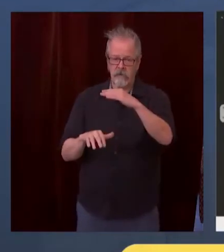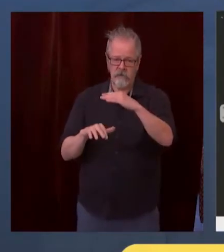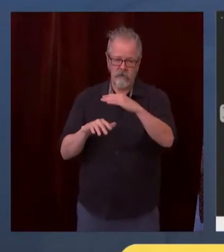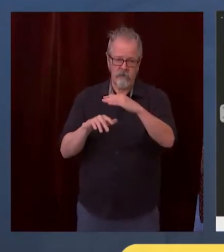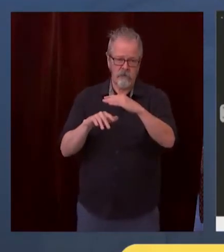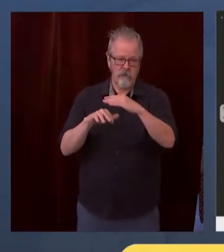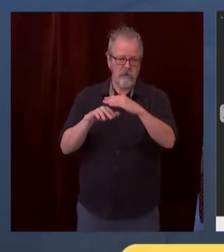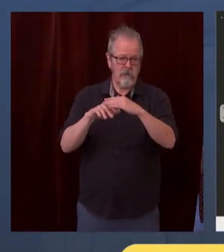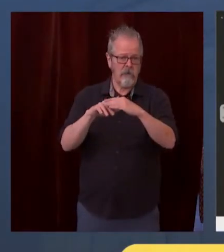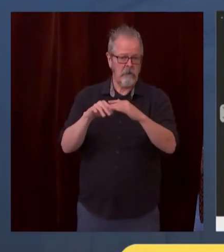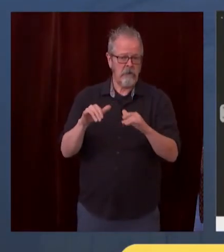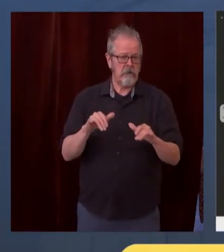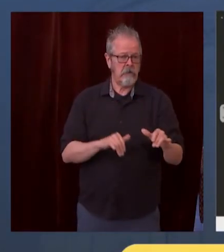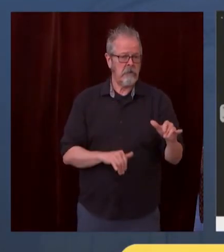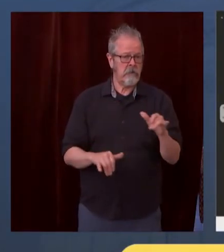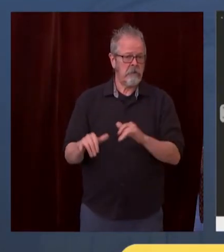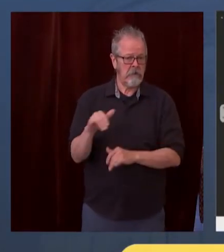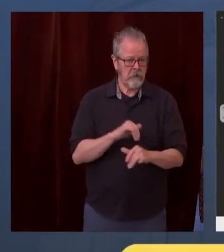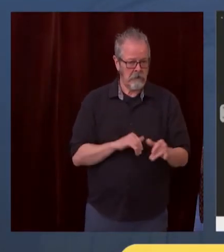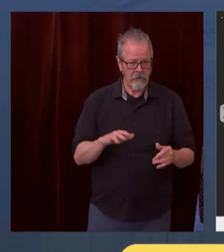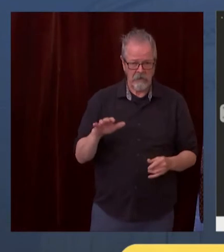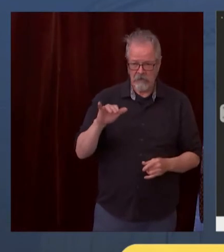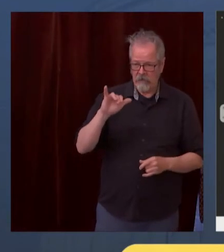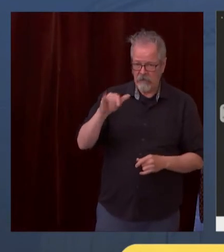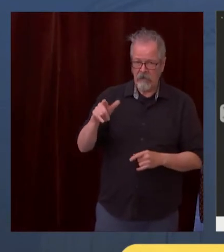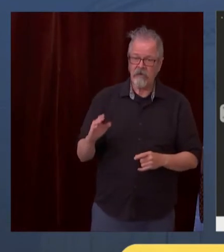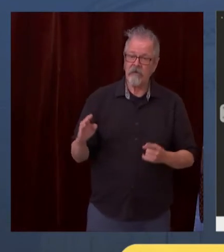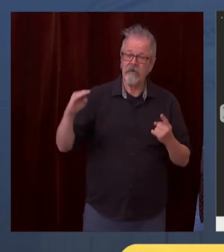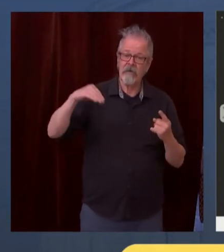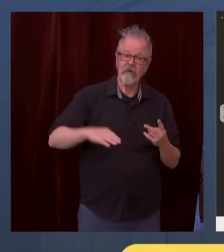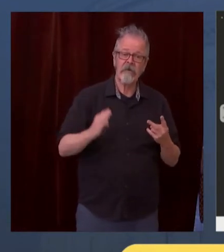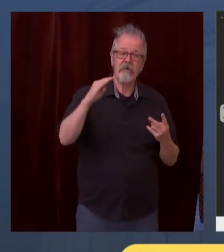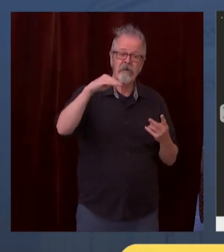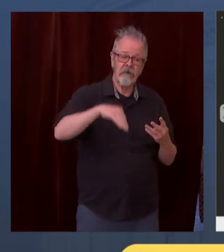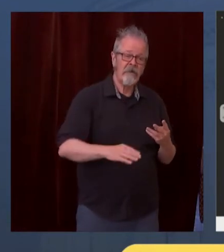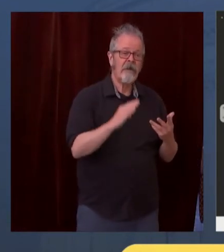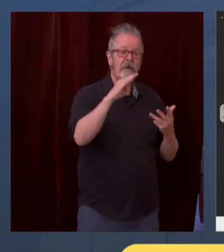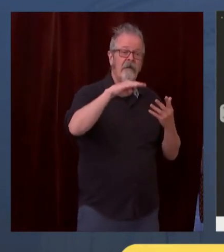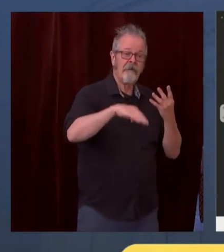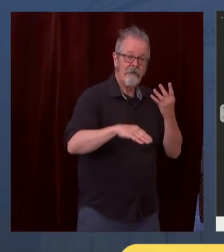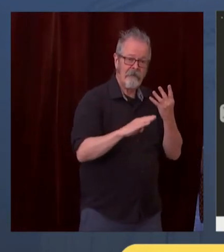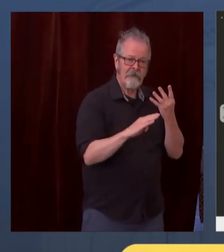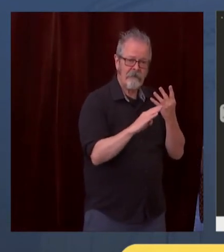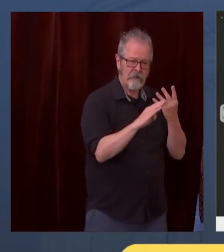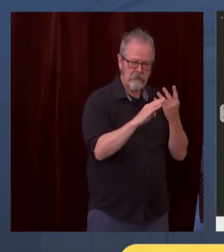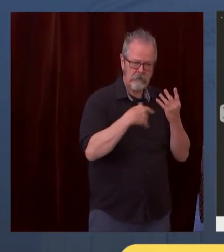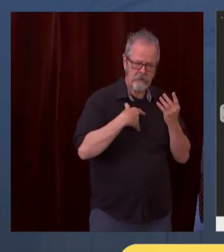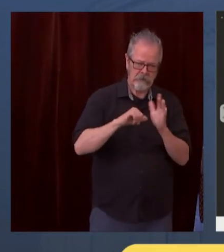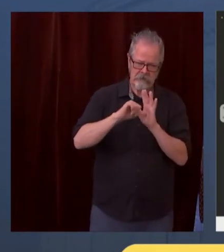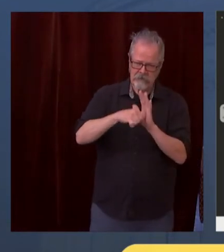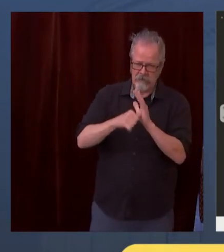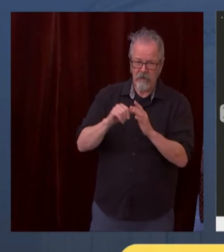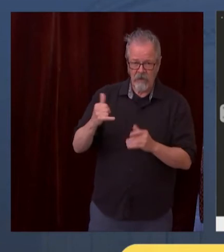one could at the moment say, well, we're shorter at a lesser rate than we were during the height of the third surge